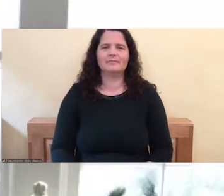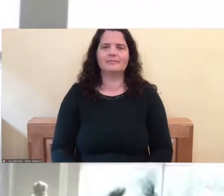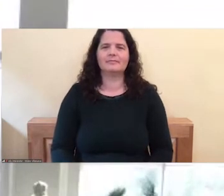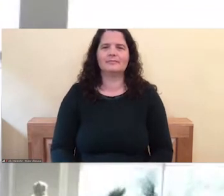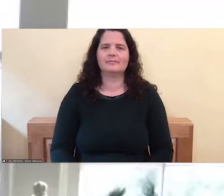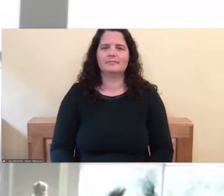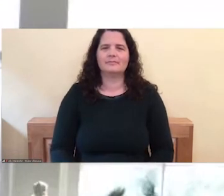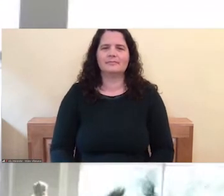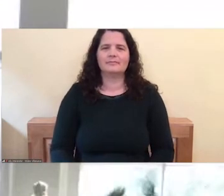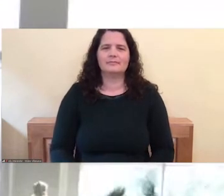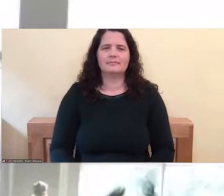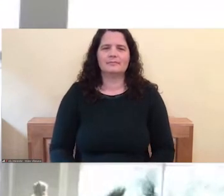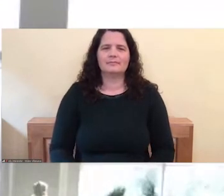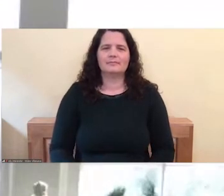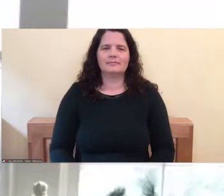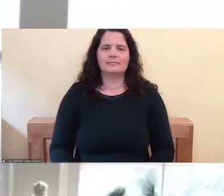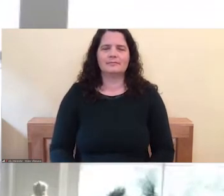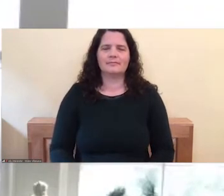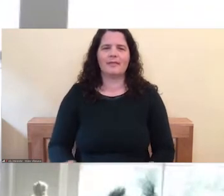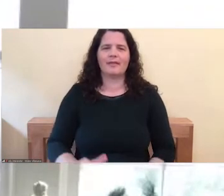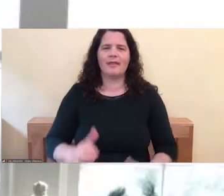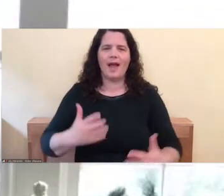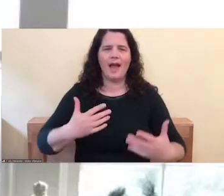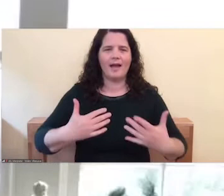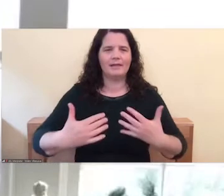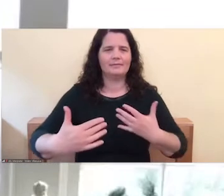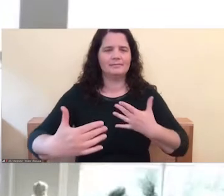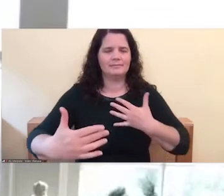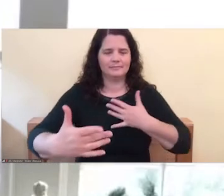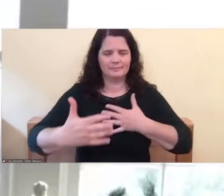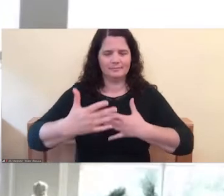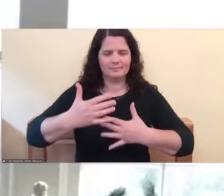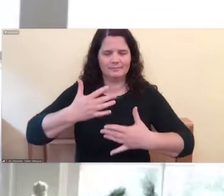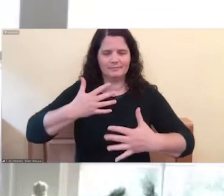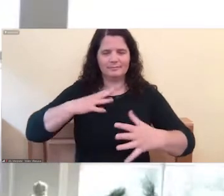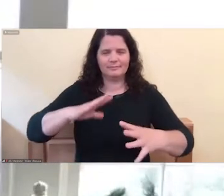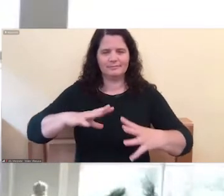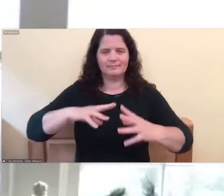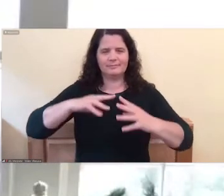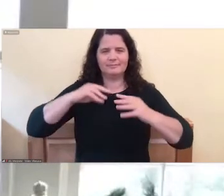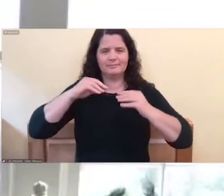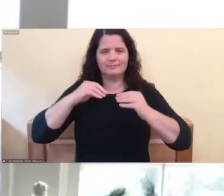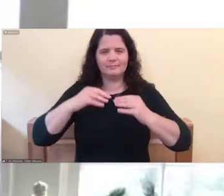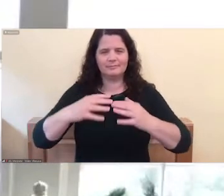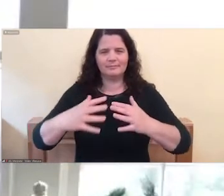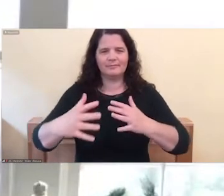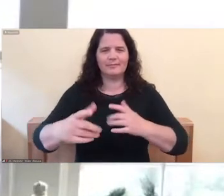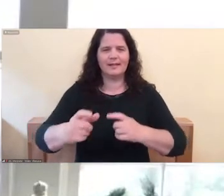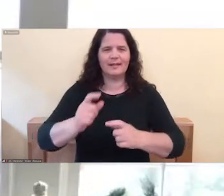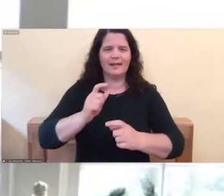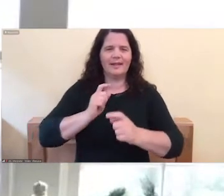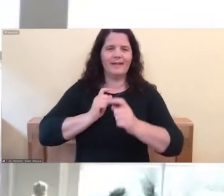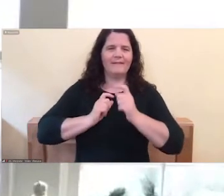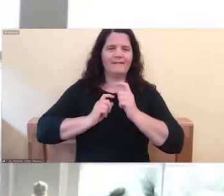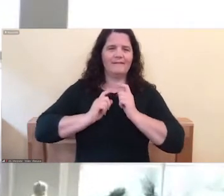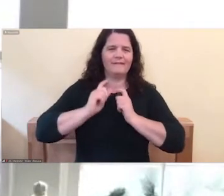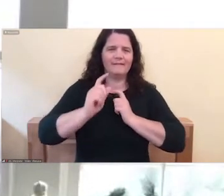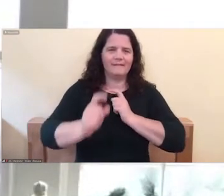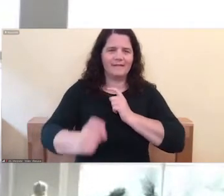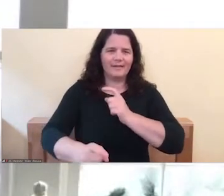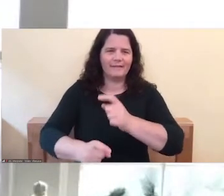This exchange, this giving and receiving of the breath is happening all the time.